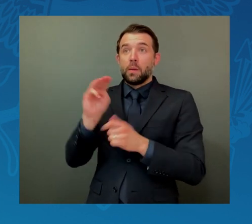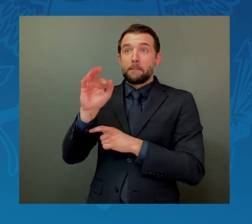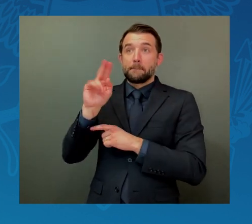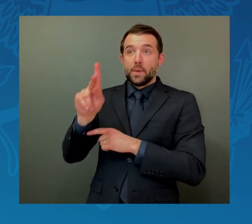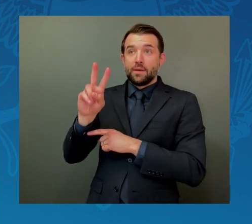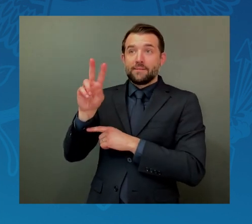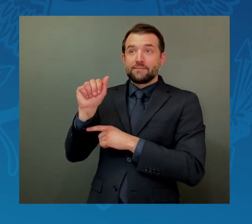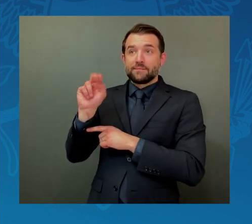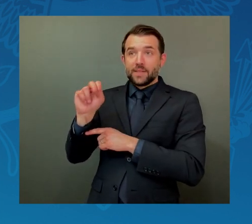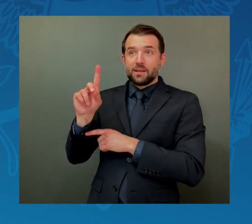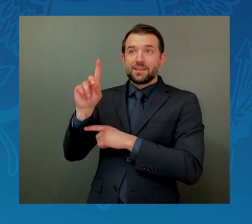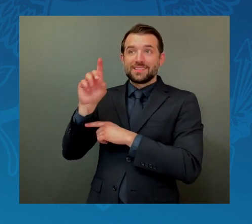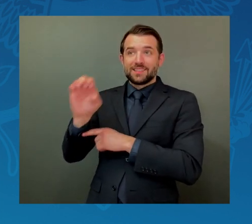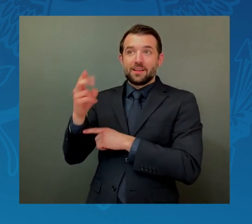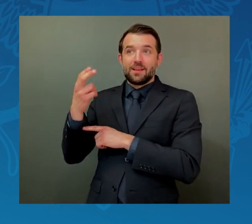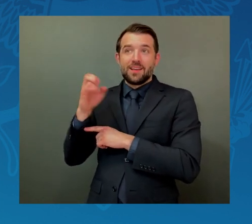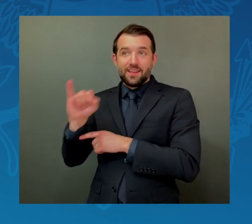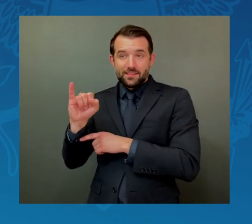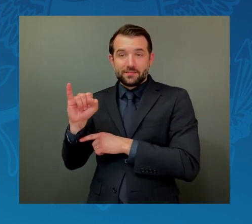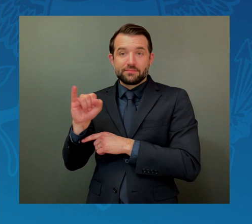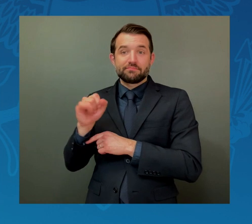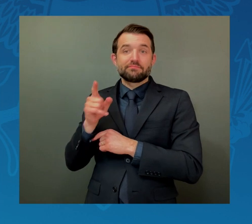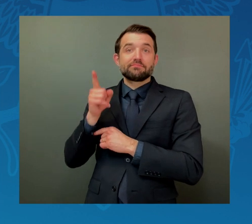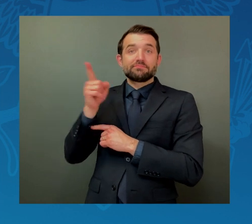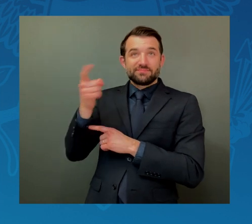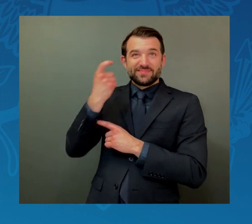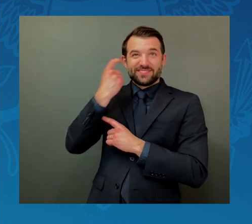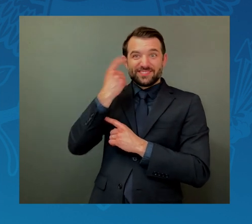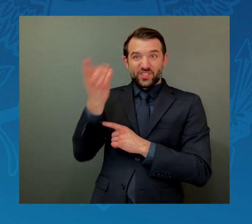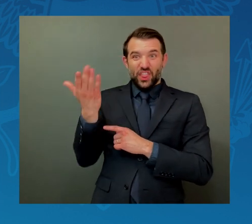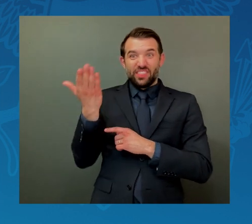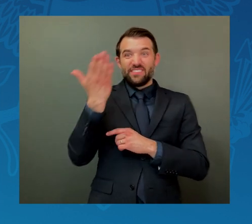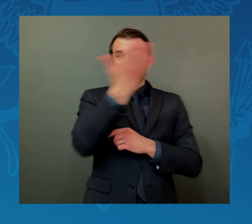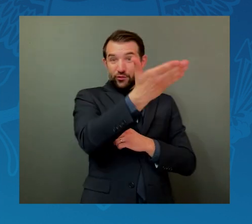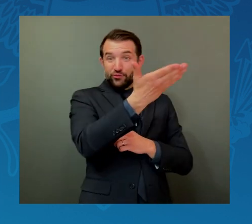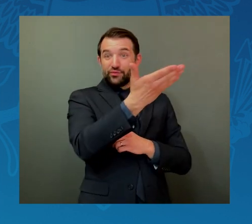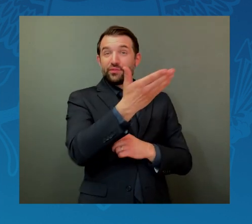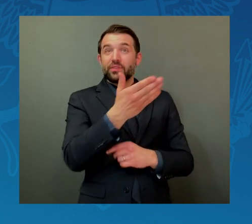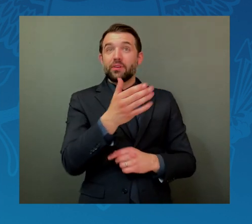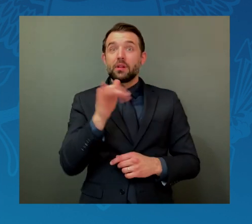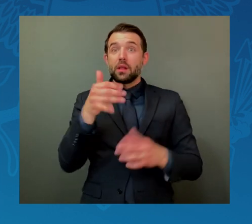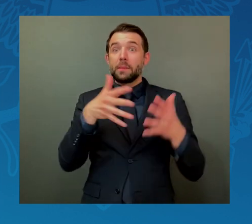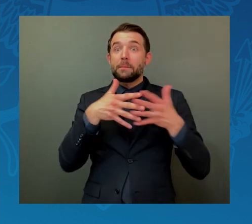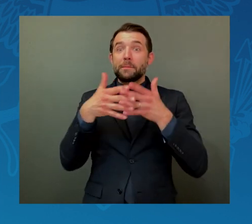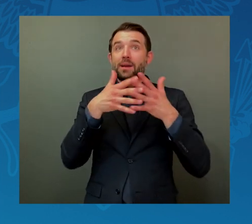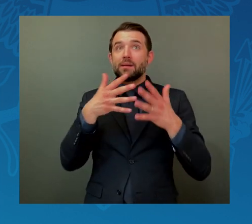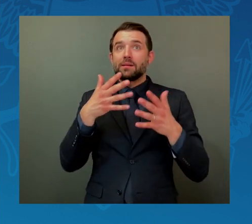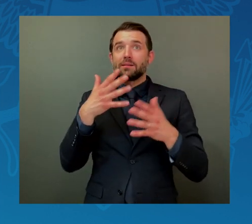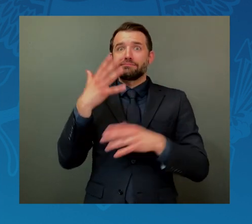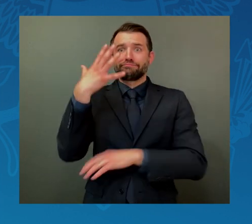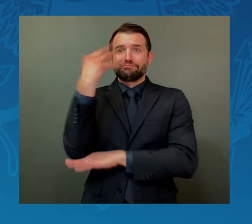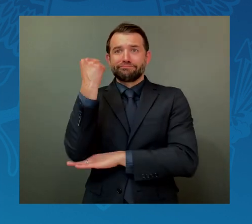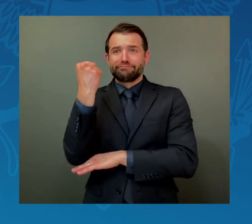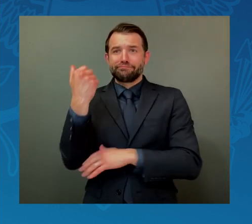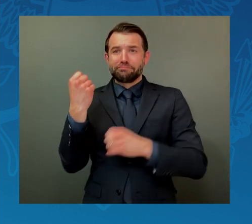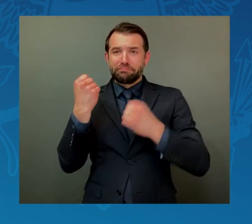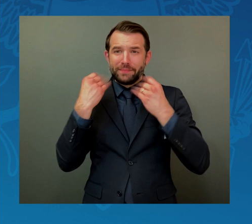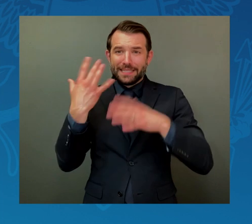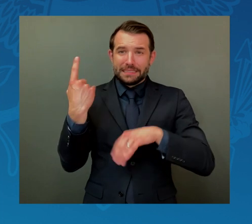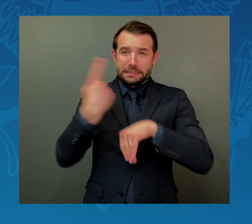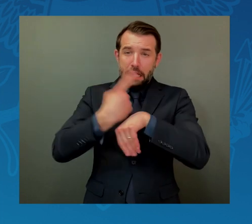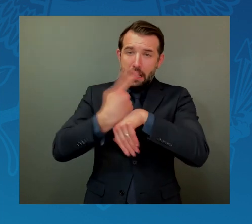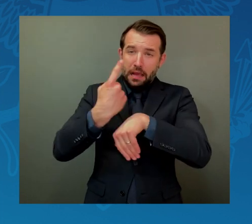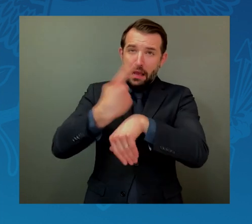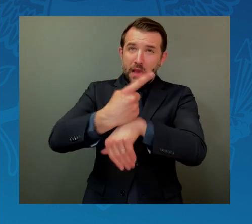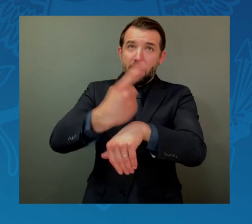space on the space station, an American record. While he was in space, Russia